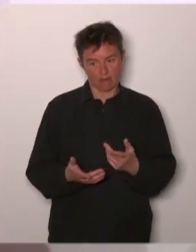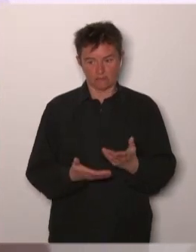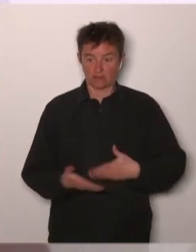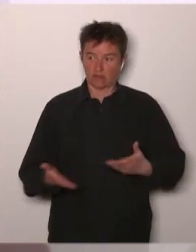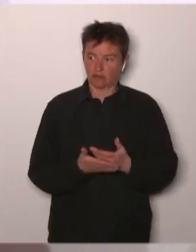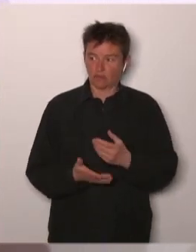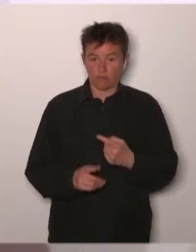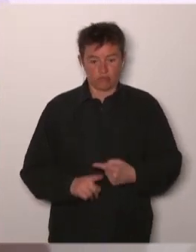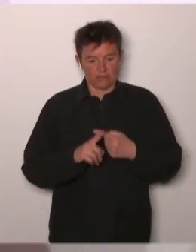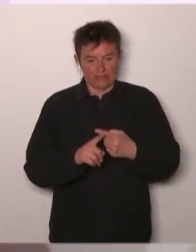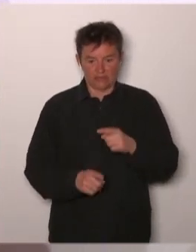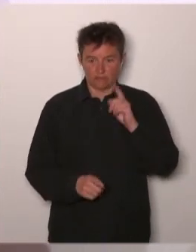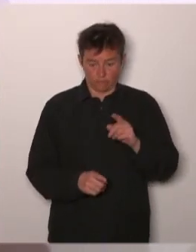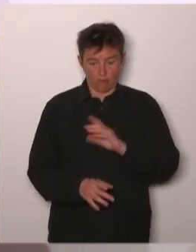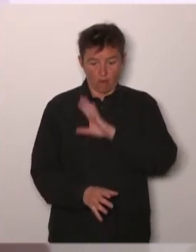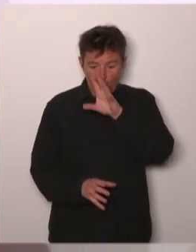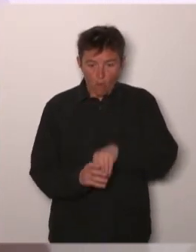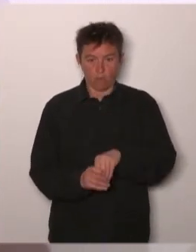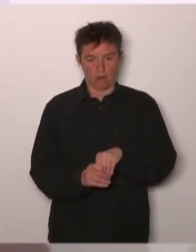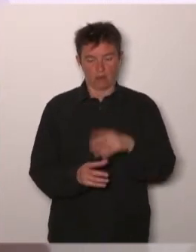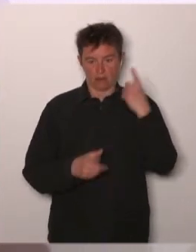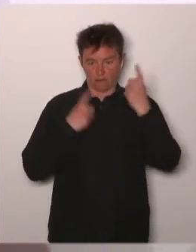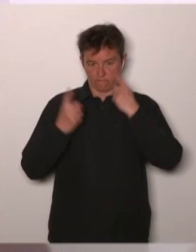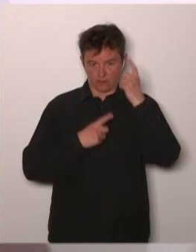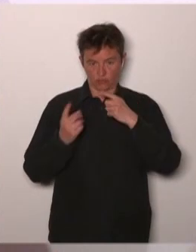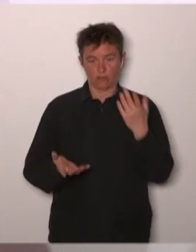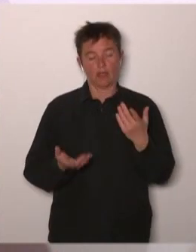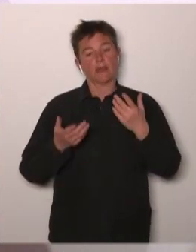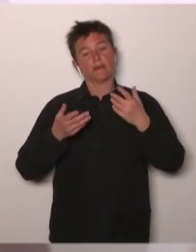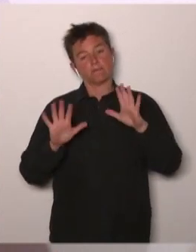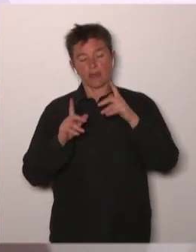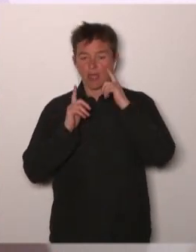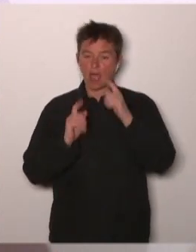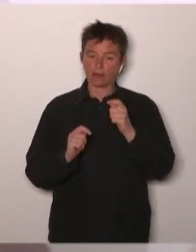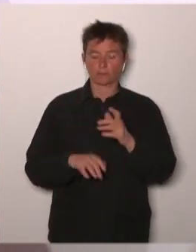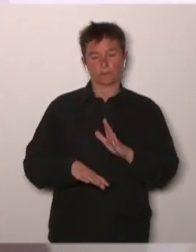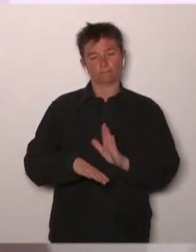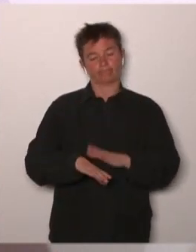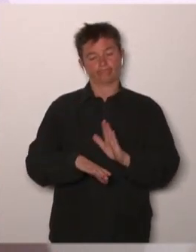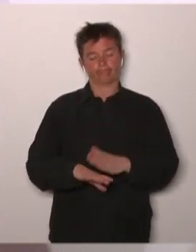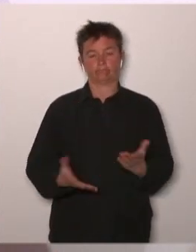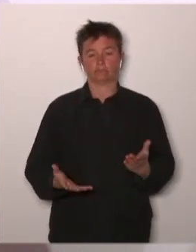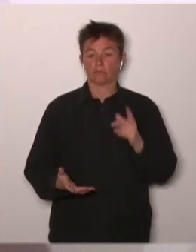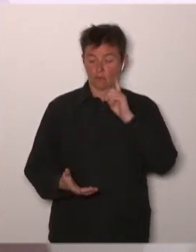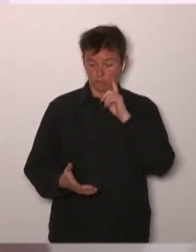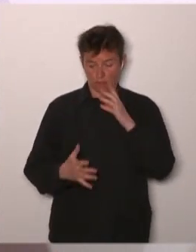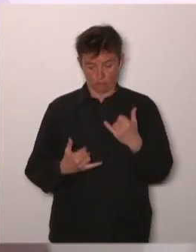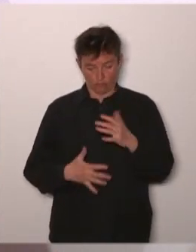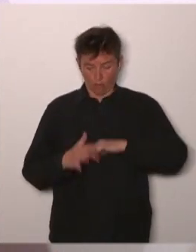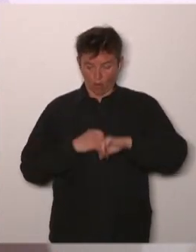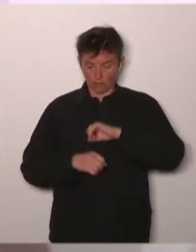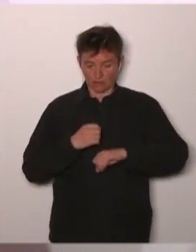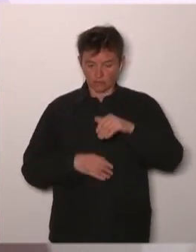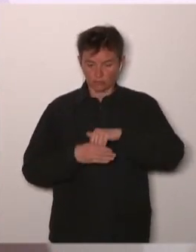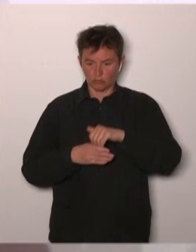I would like to give a word of caution because again we are an organization we enter 3,000 patients in 40